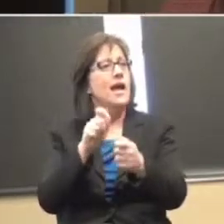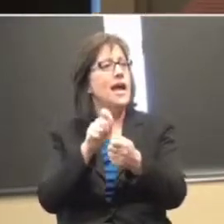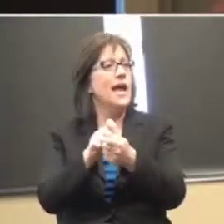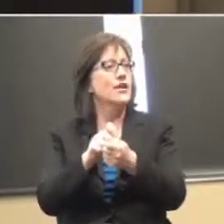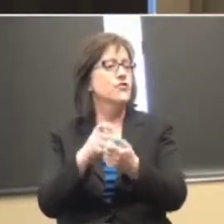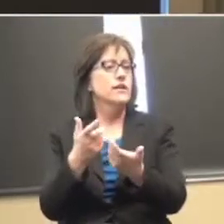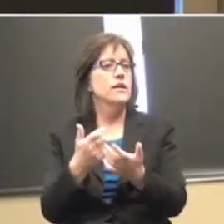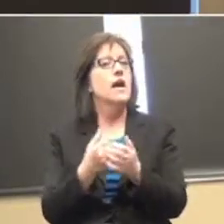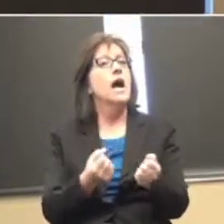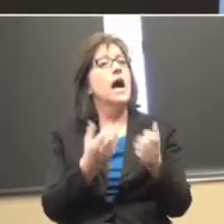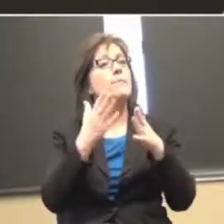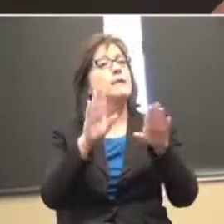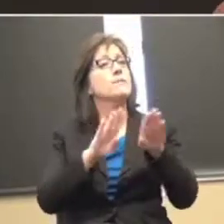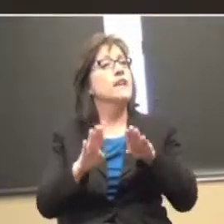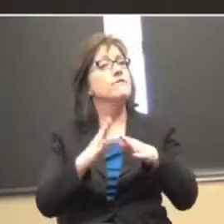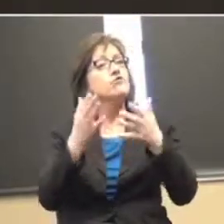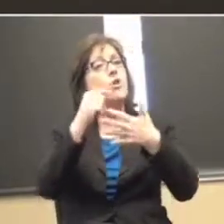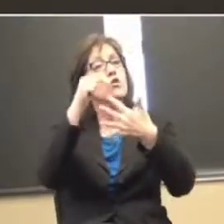check-in, check-out sheet?